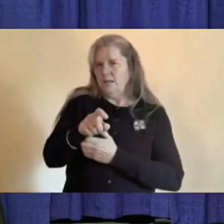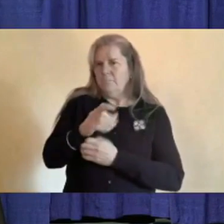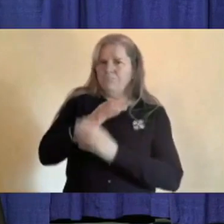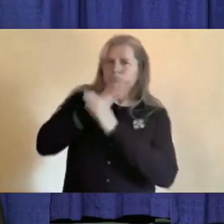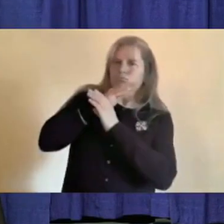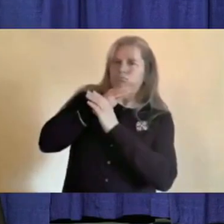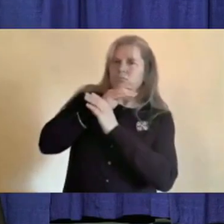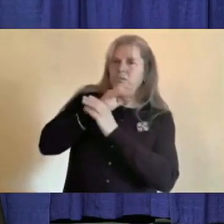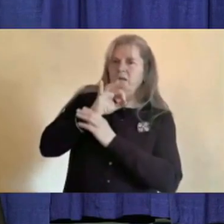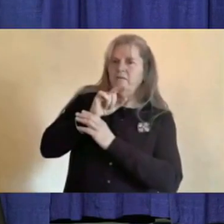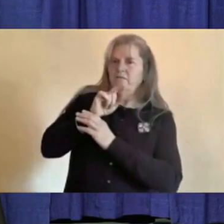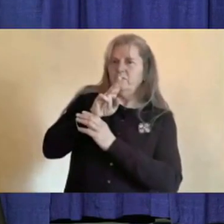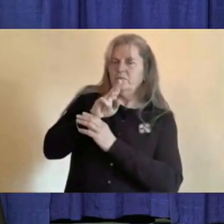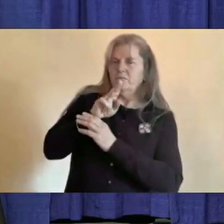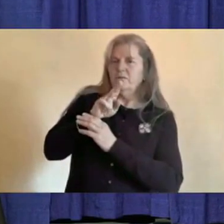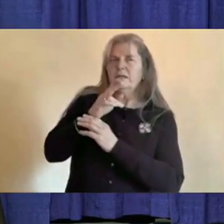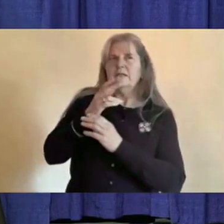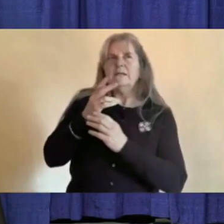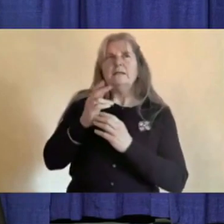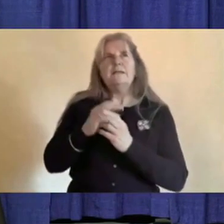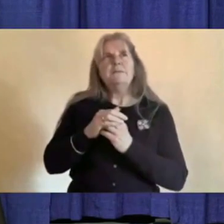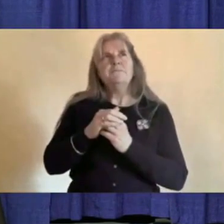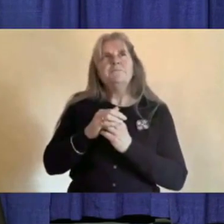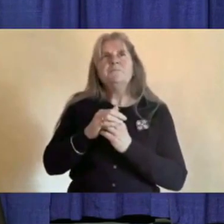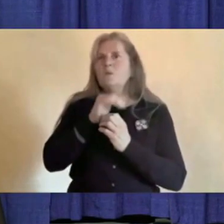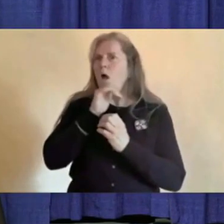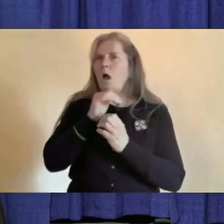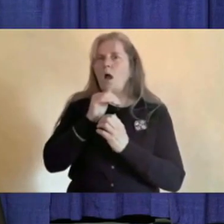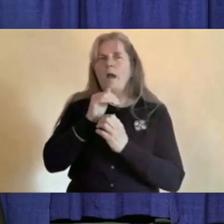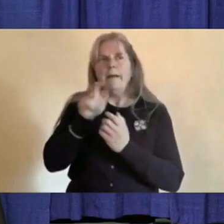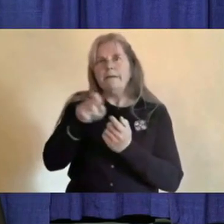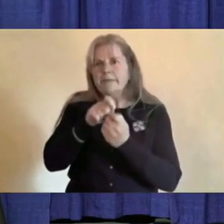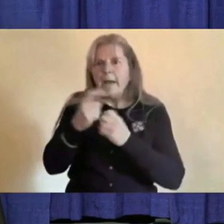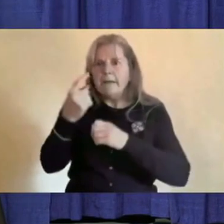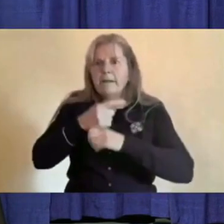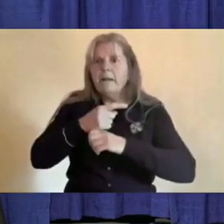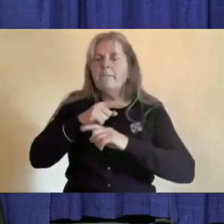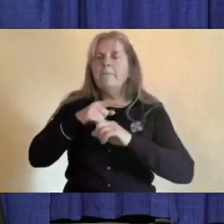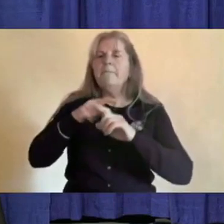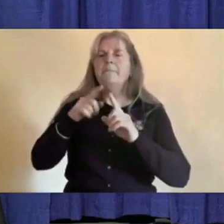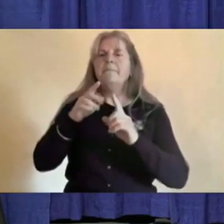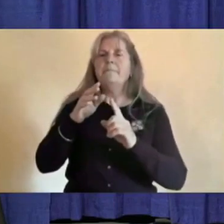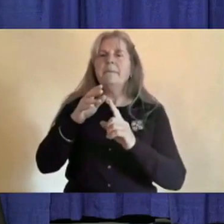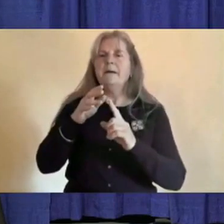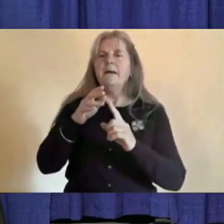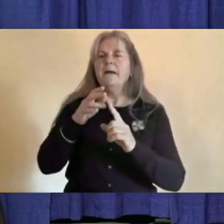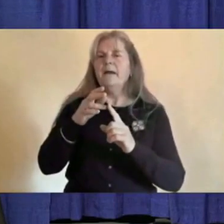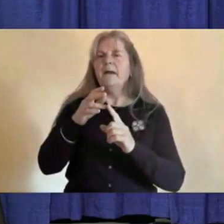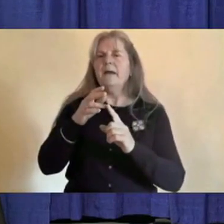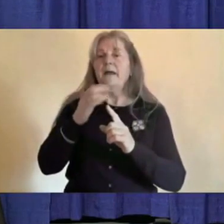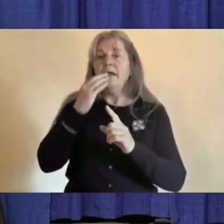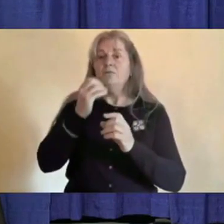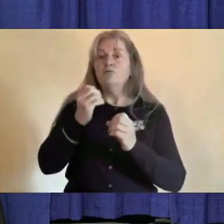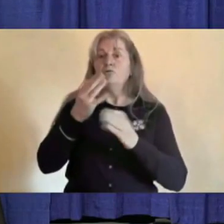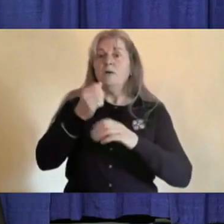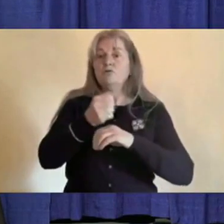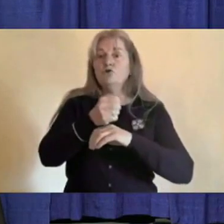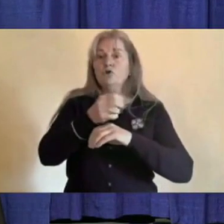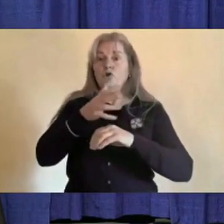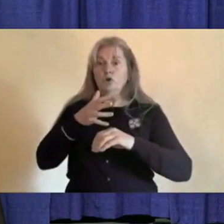science around that is not exact, but it could theoretically mean that we go too early, you might get waning